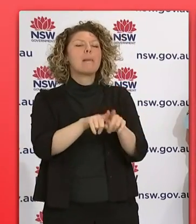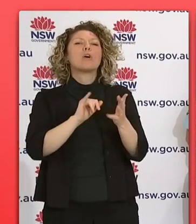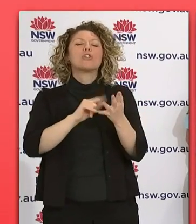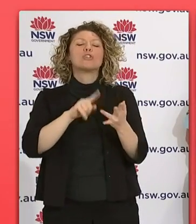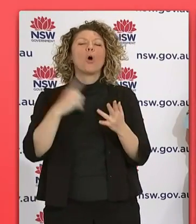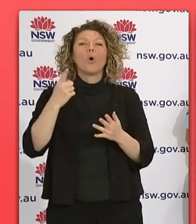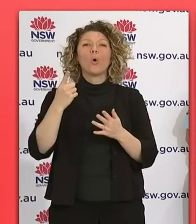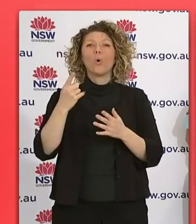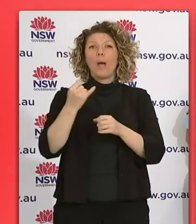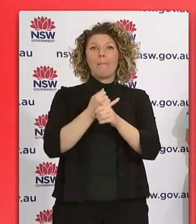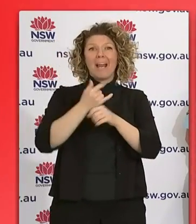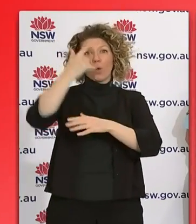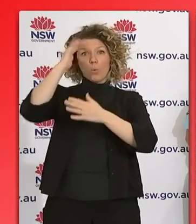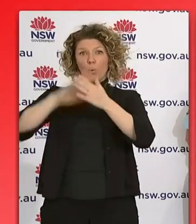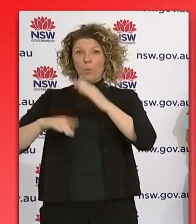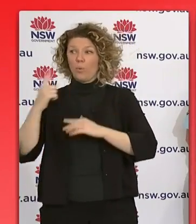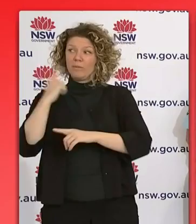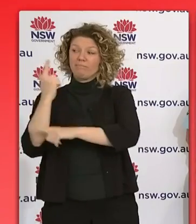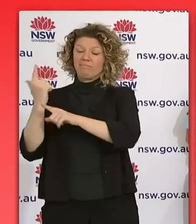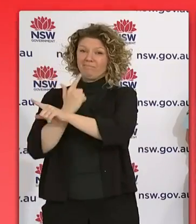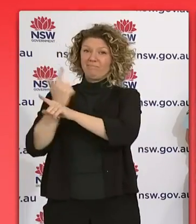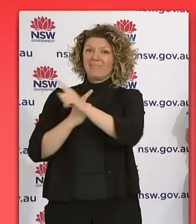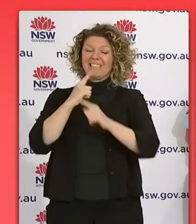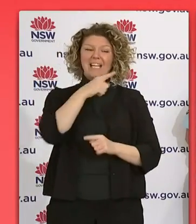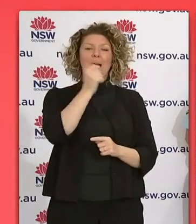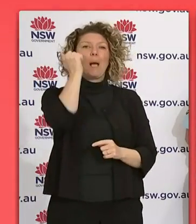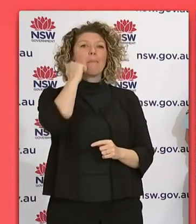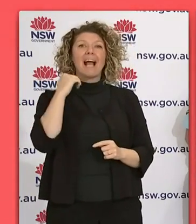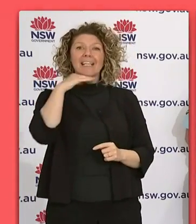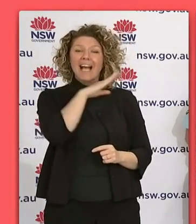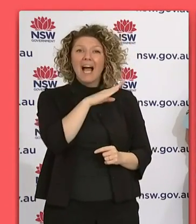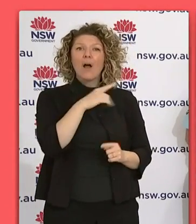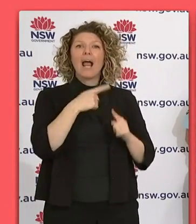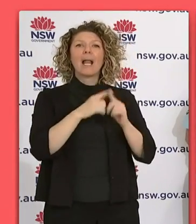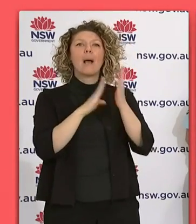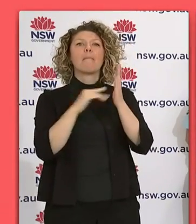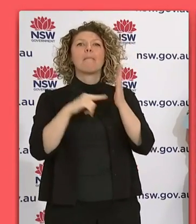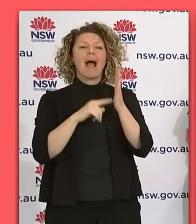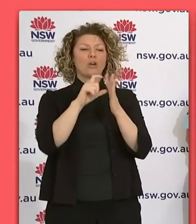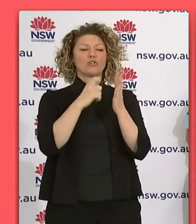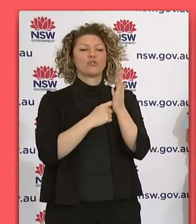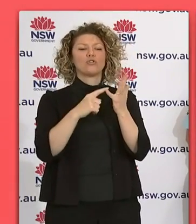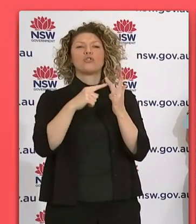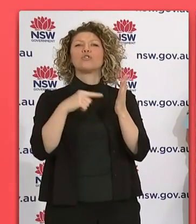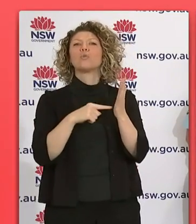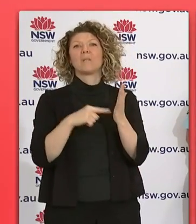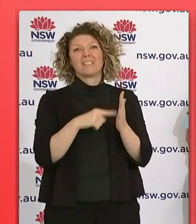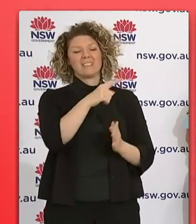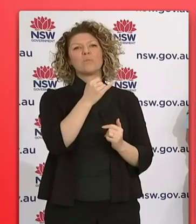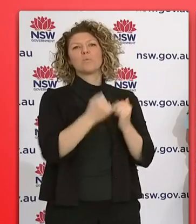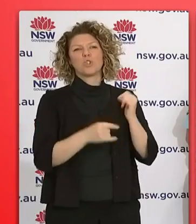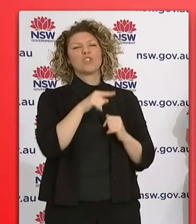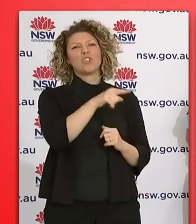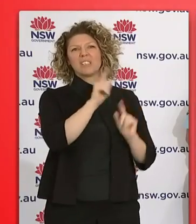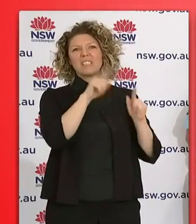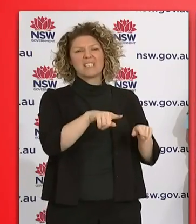to highlight Blacktown and Mount Druitt as areas of concern and adjoining areas. So we're really wanting to make sure that people living